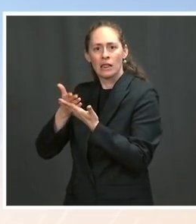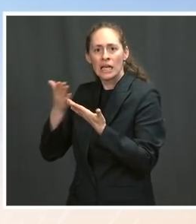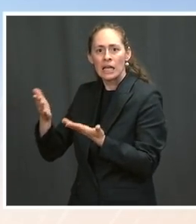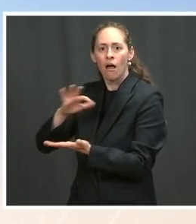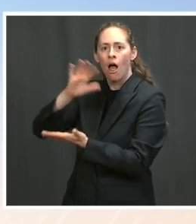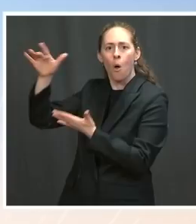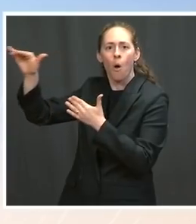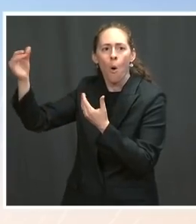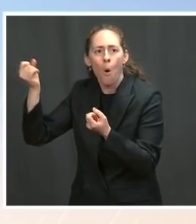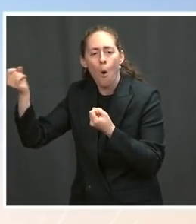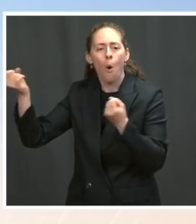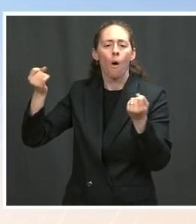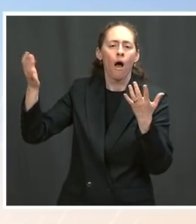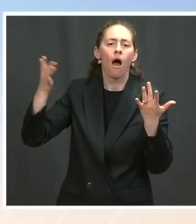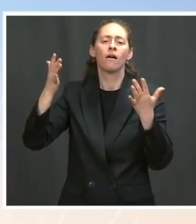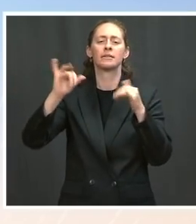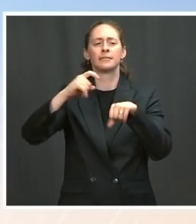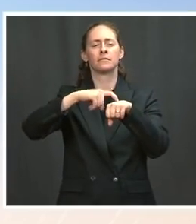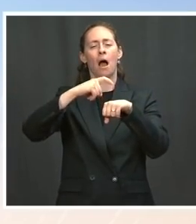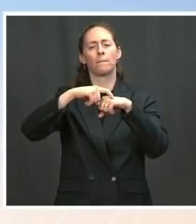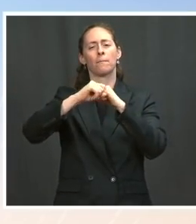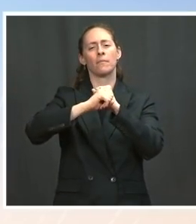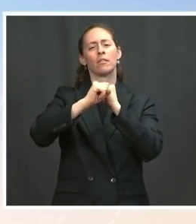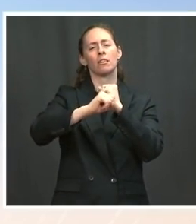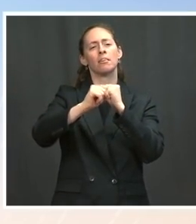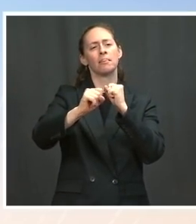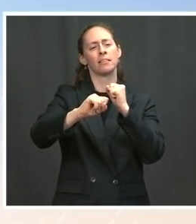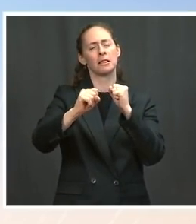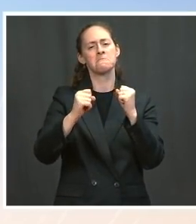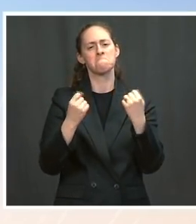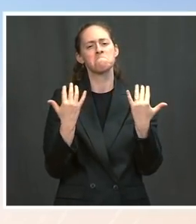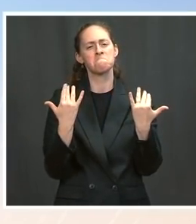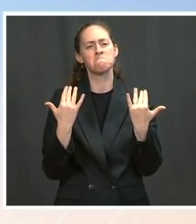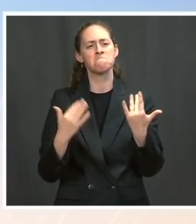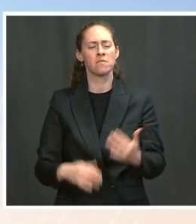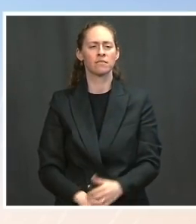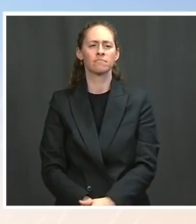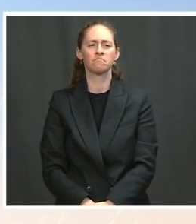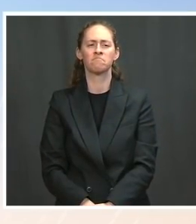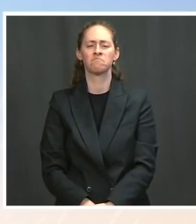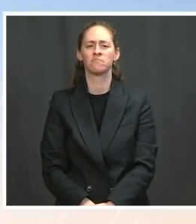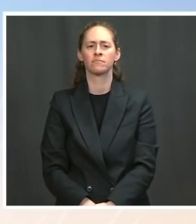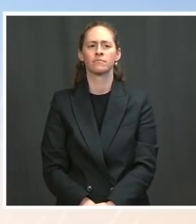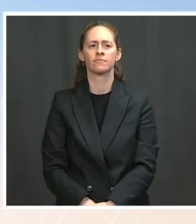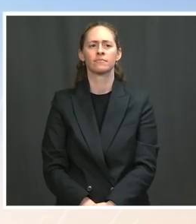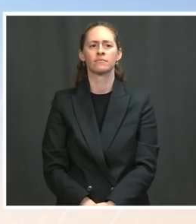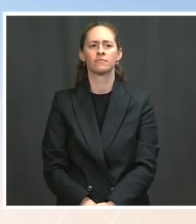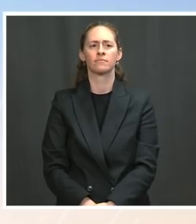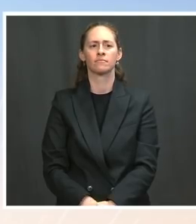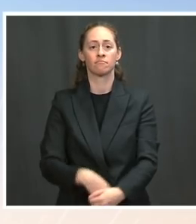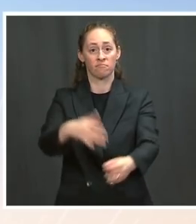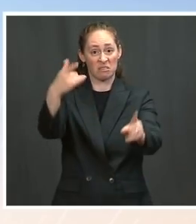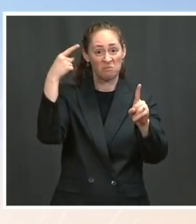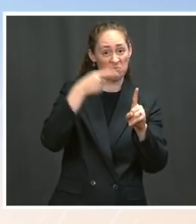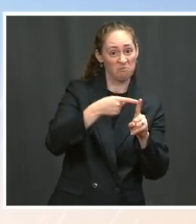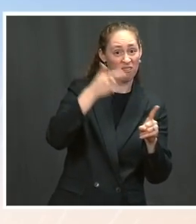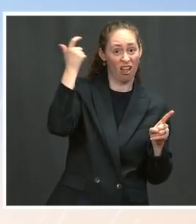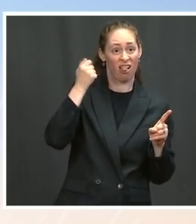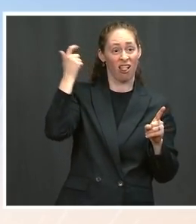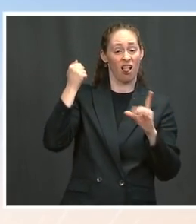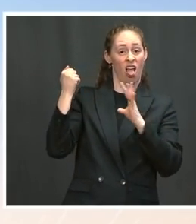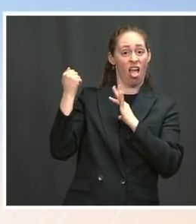bumpy process. But I really don't think the major factor is the extra unemployment. Madam Secretary,